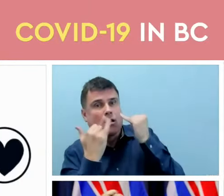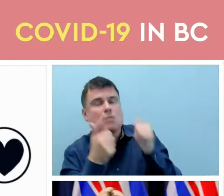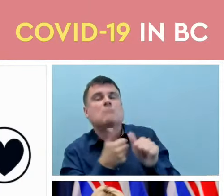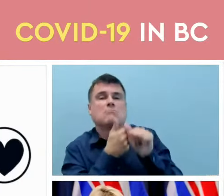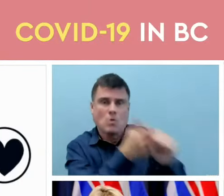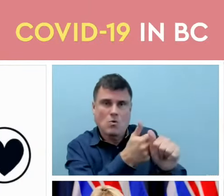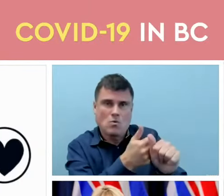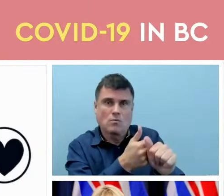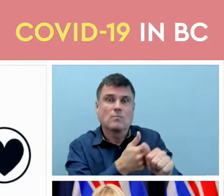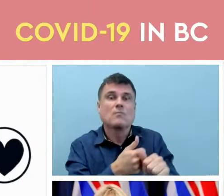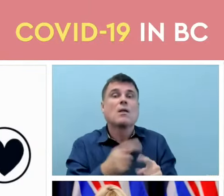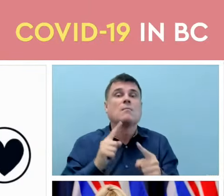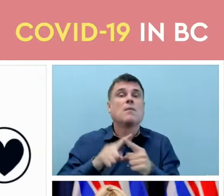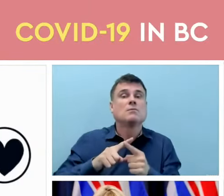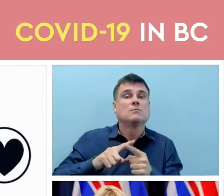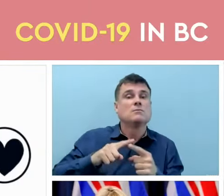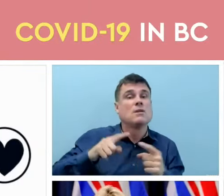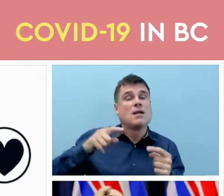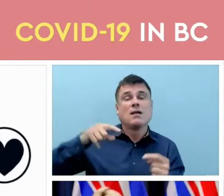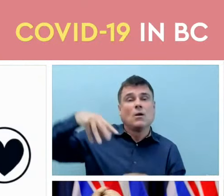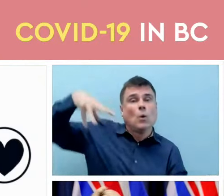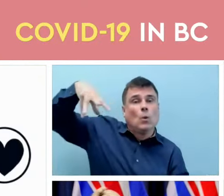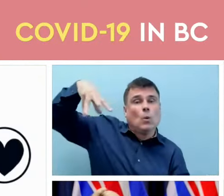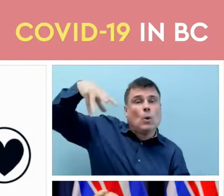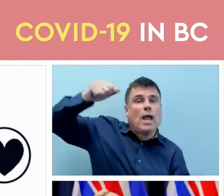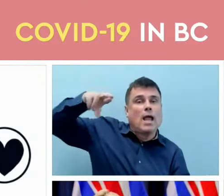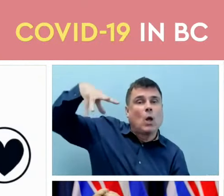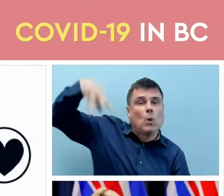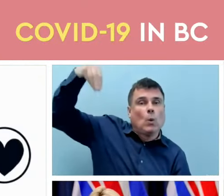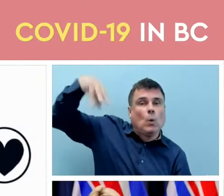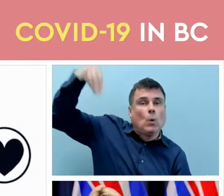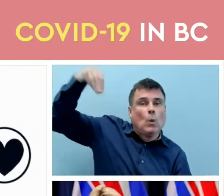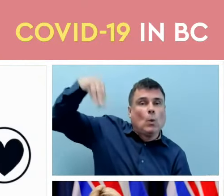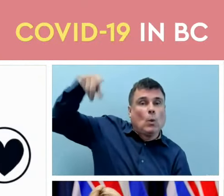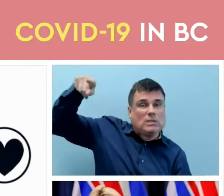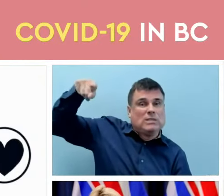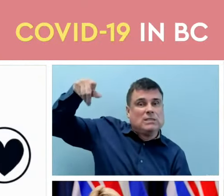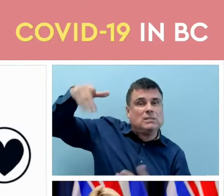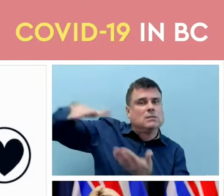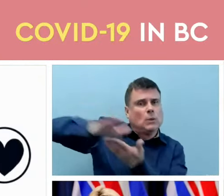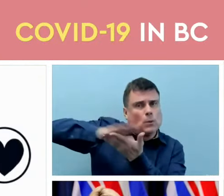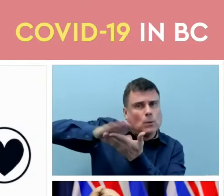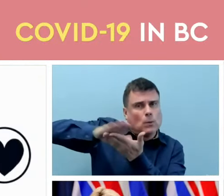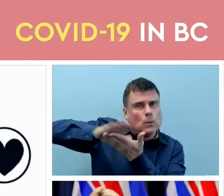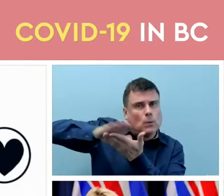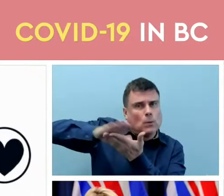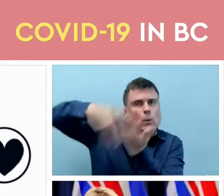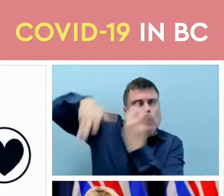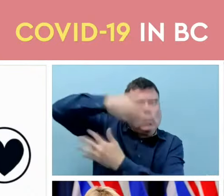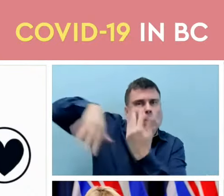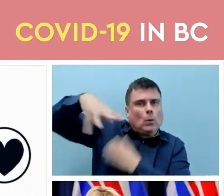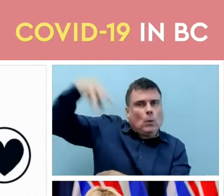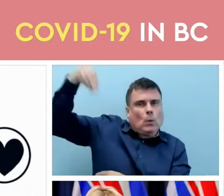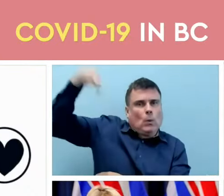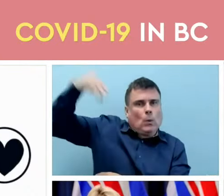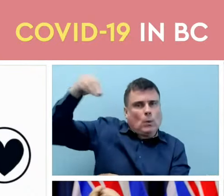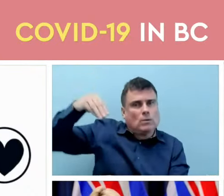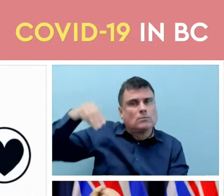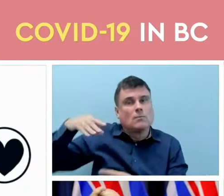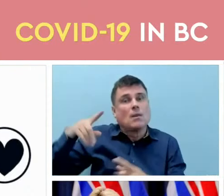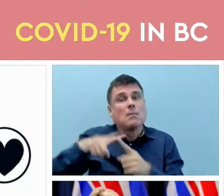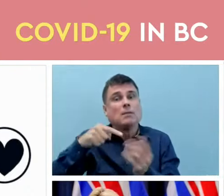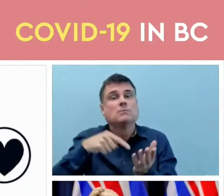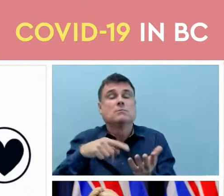about the things that help us, enable us to do this like paid sick leave. There is no magic